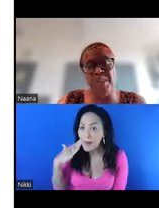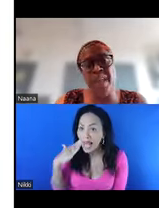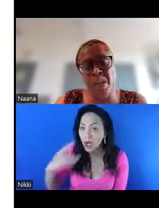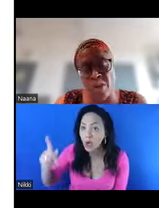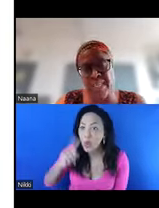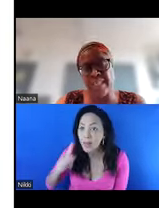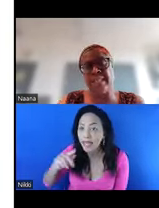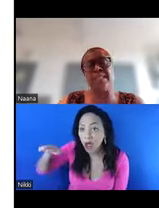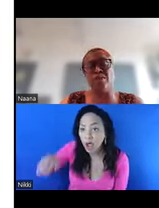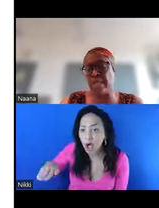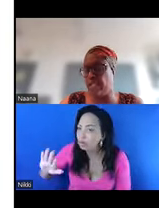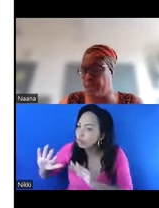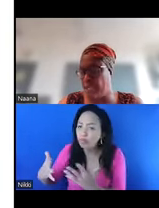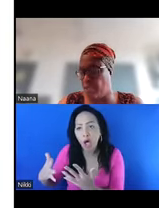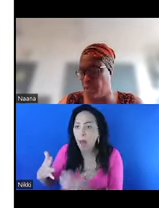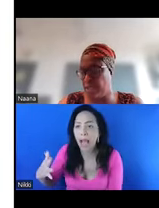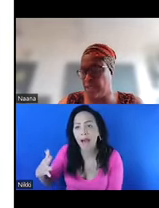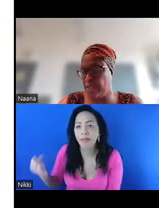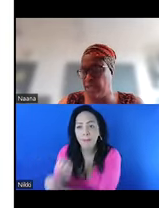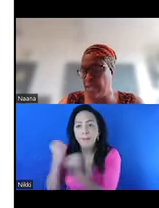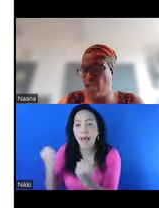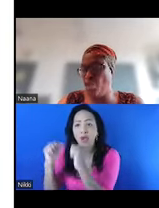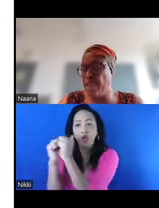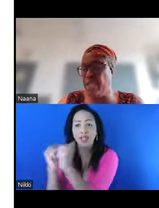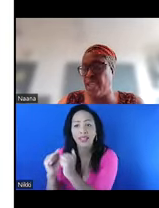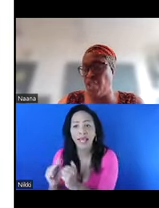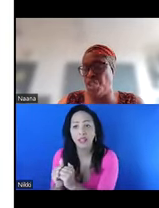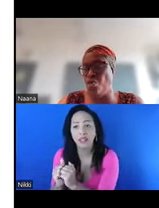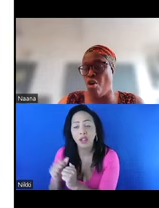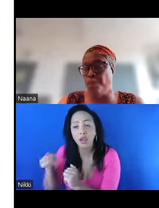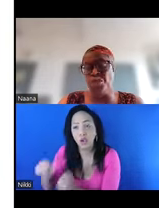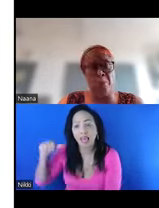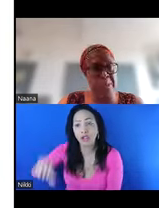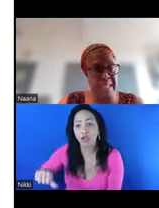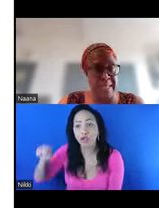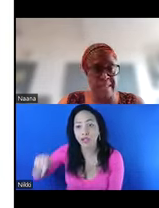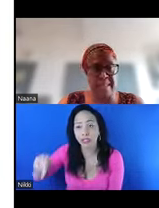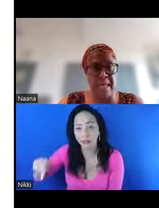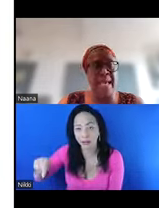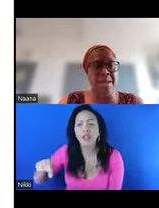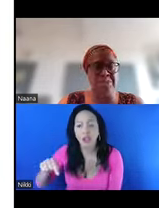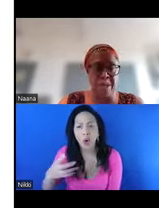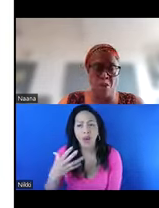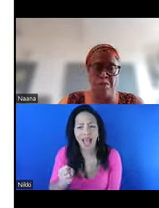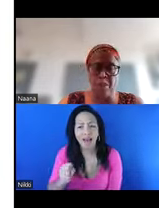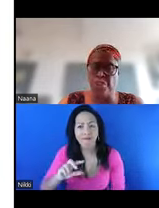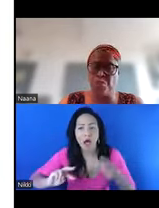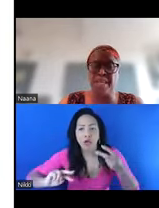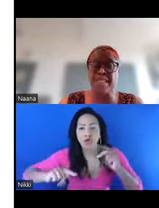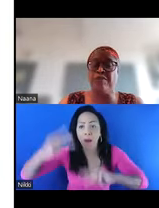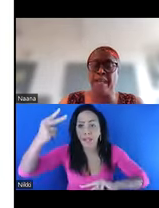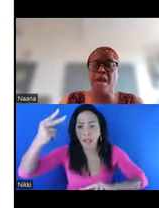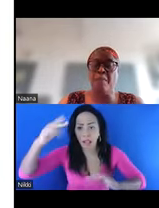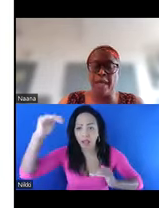Or even if they consent, this is not accepted as consent. So there is the issue of the double standards and the othering of